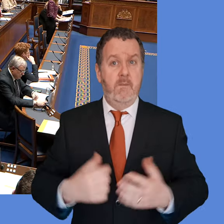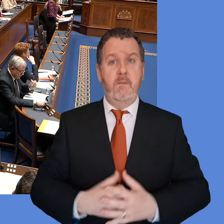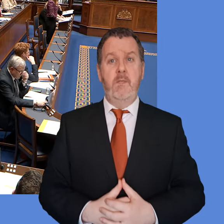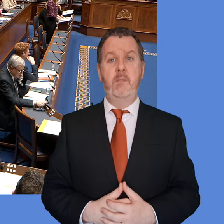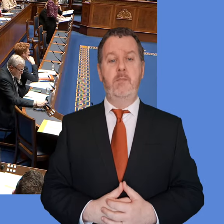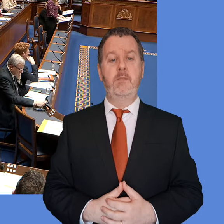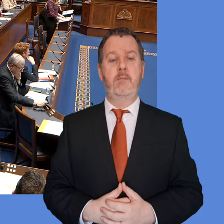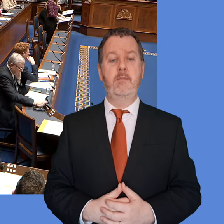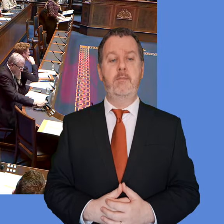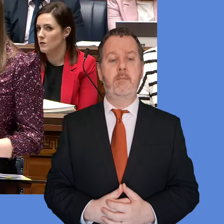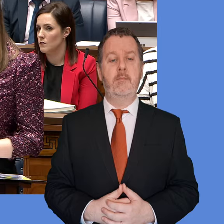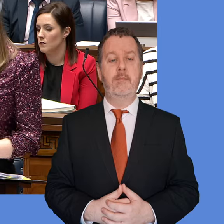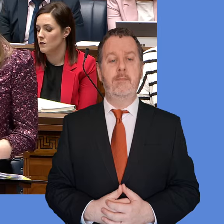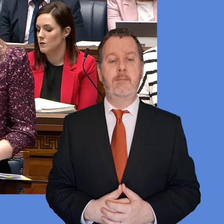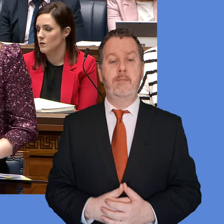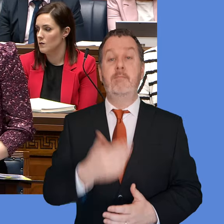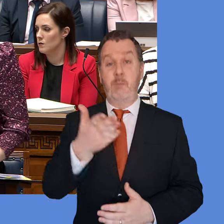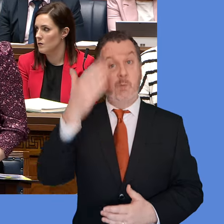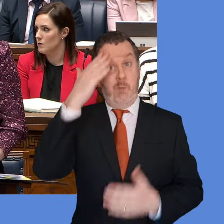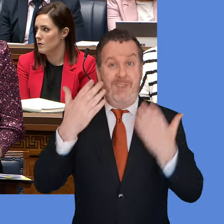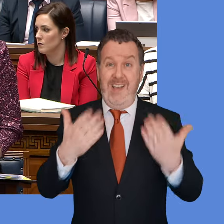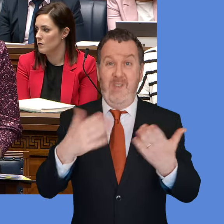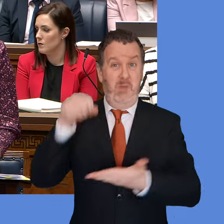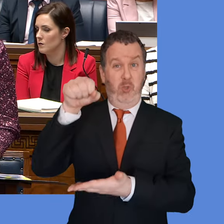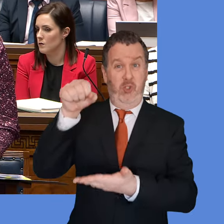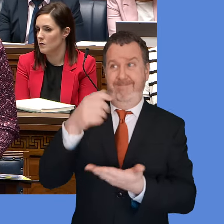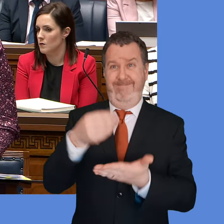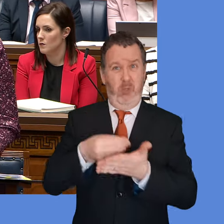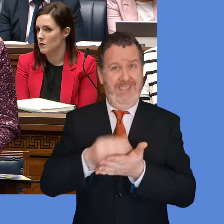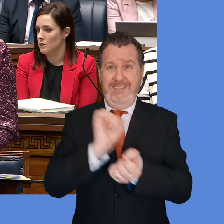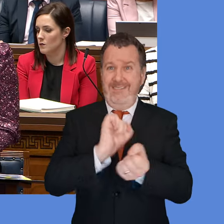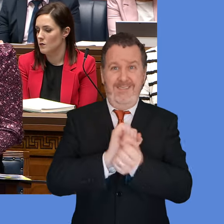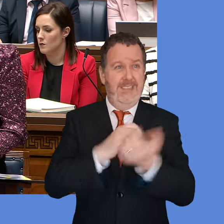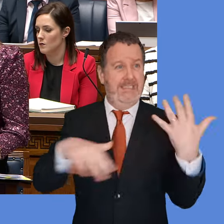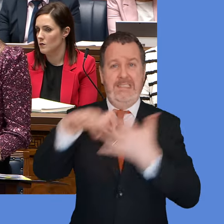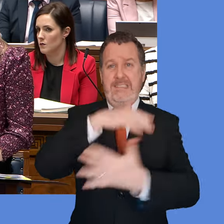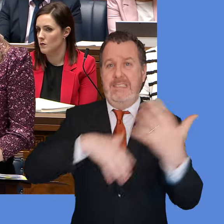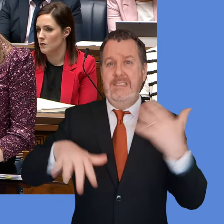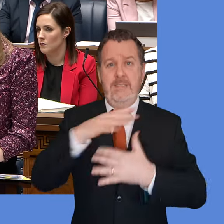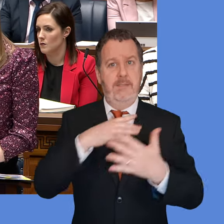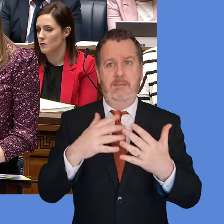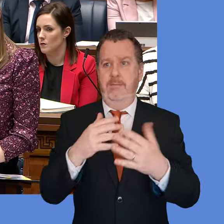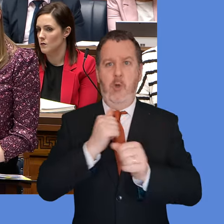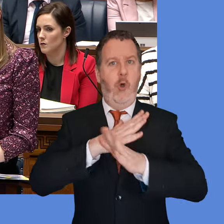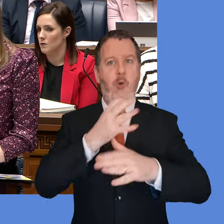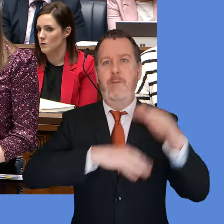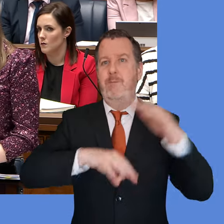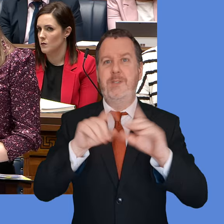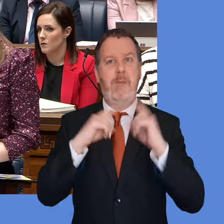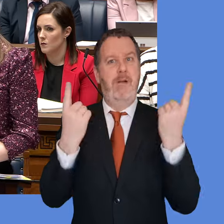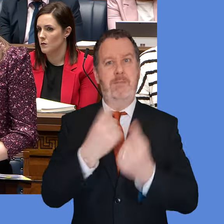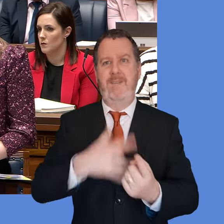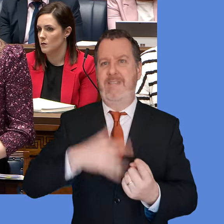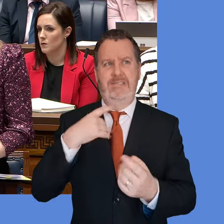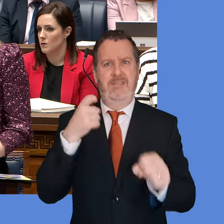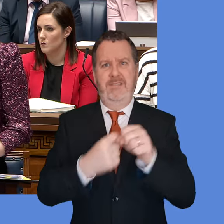The member will know that we are operating in a very difficult budgetary situation, the impact of which is being felt across all government departments and within our